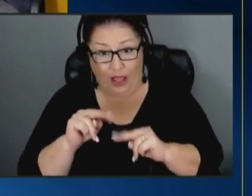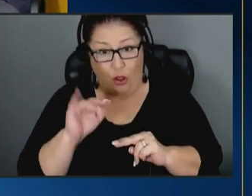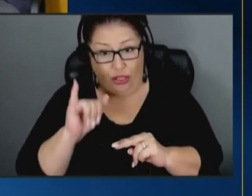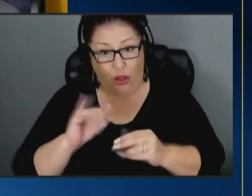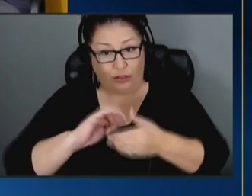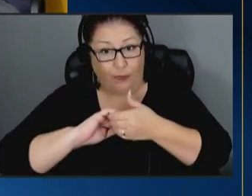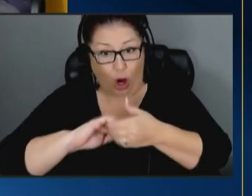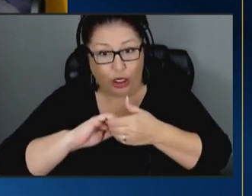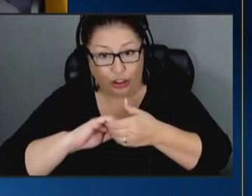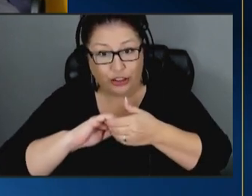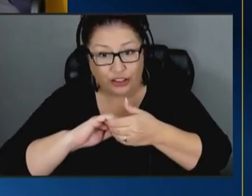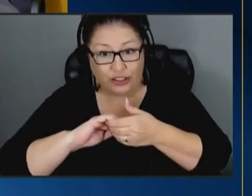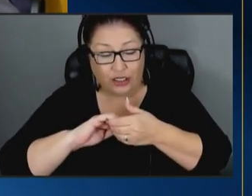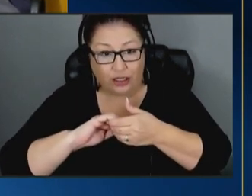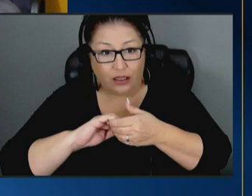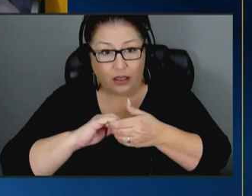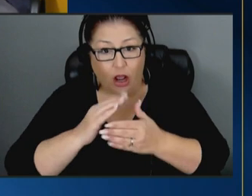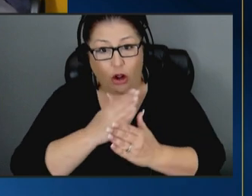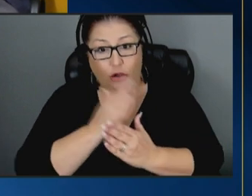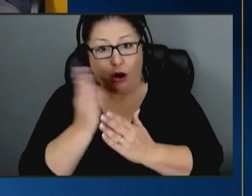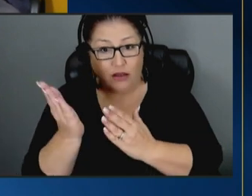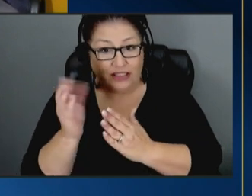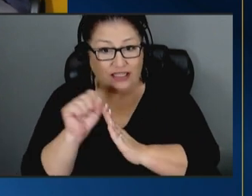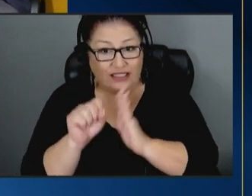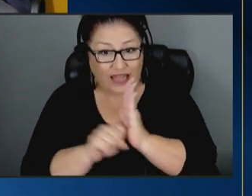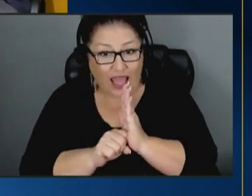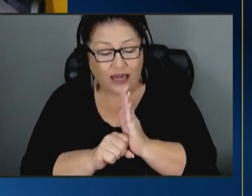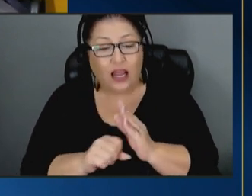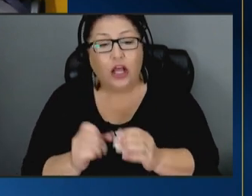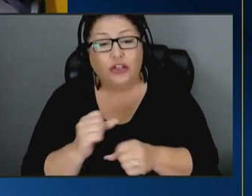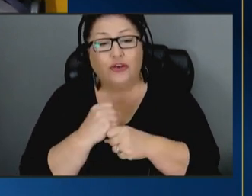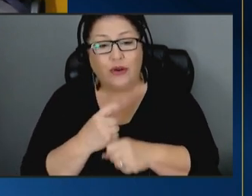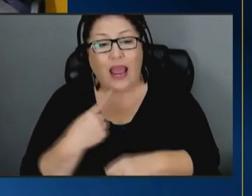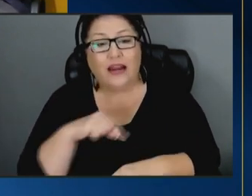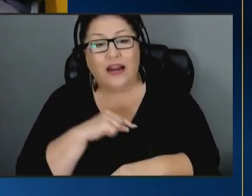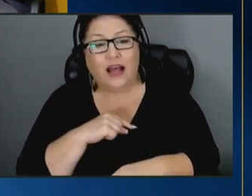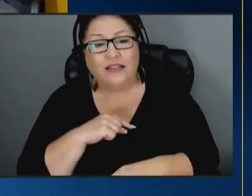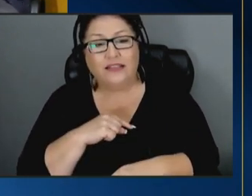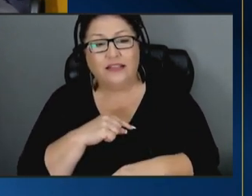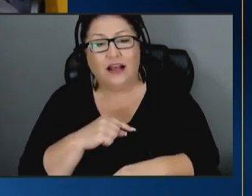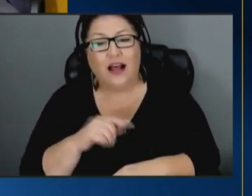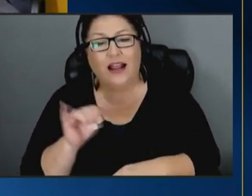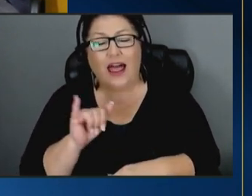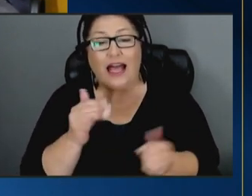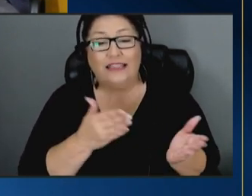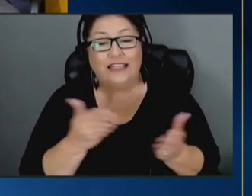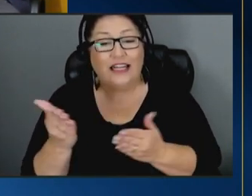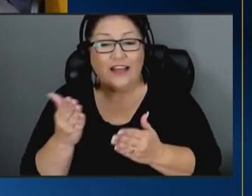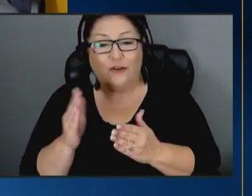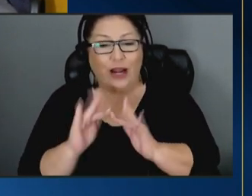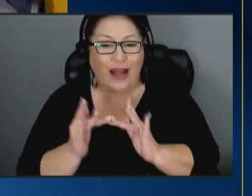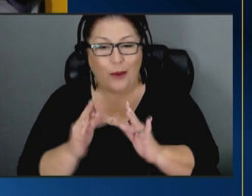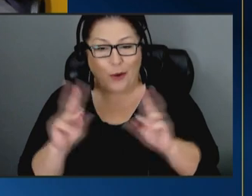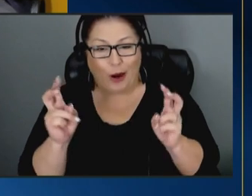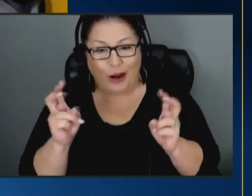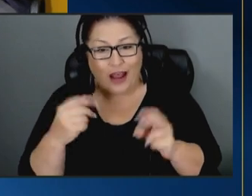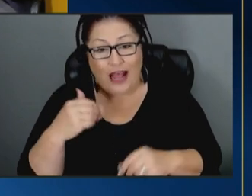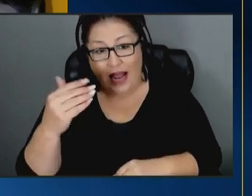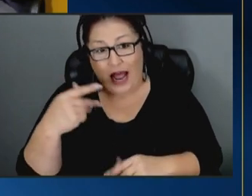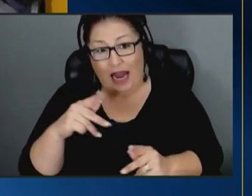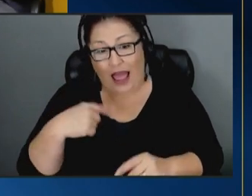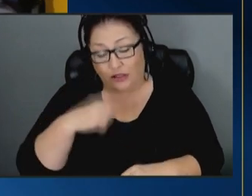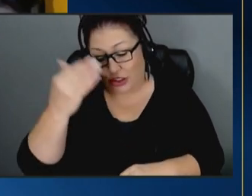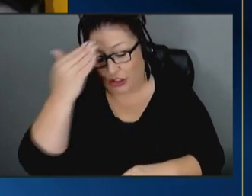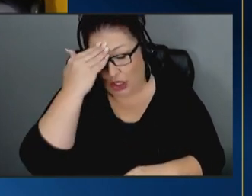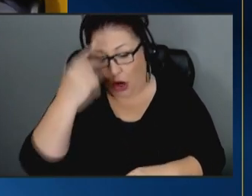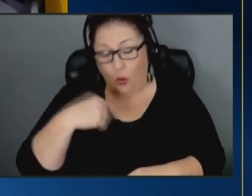across the state it has created for us a sort of a delivery network that allows for us to know that we have partners aligned